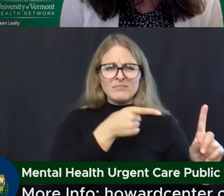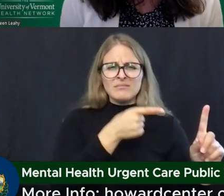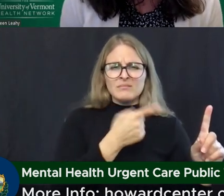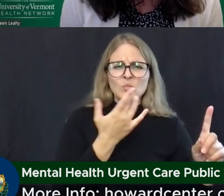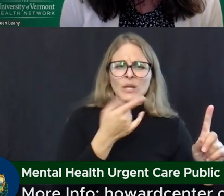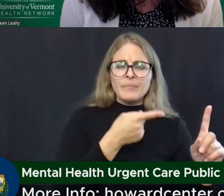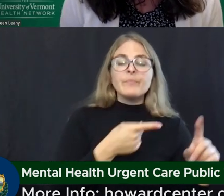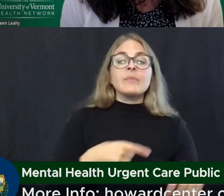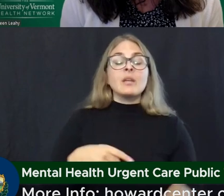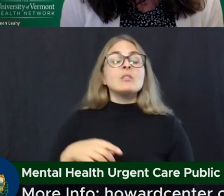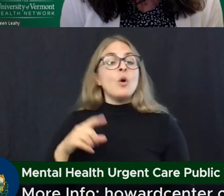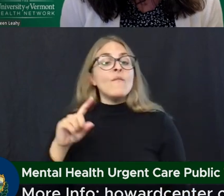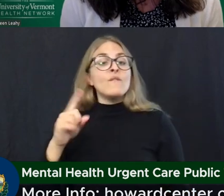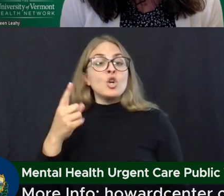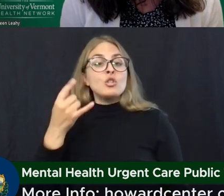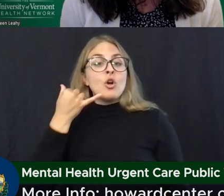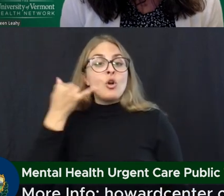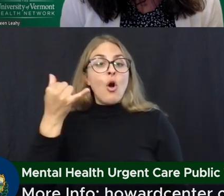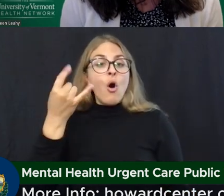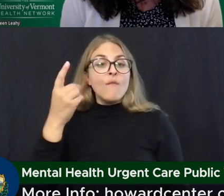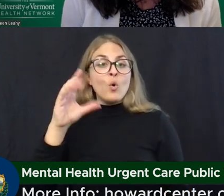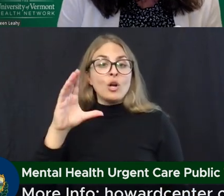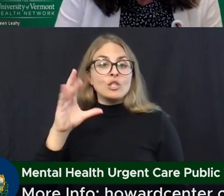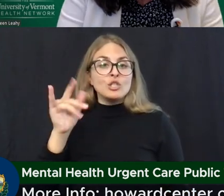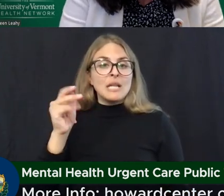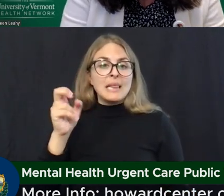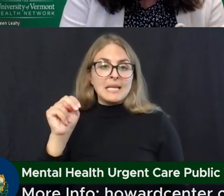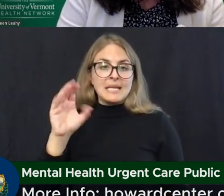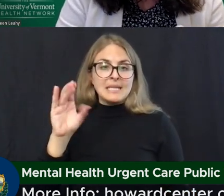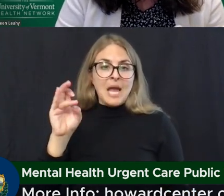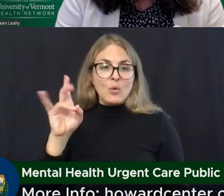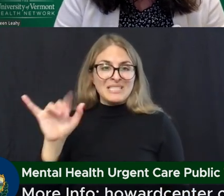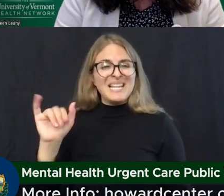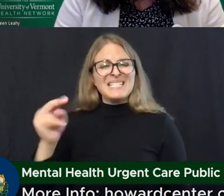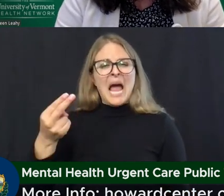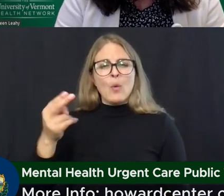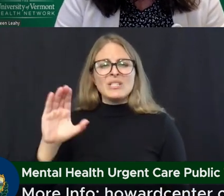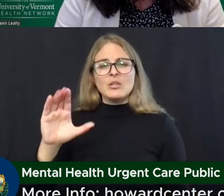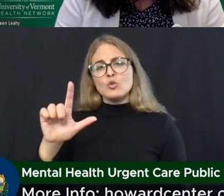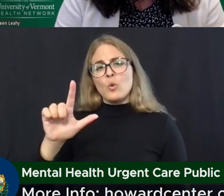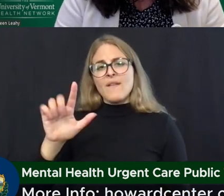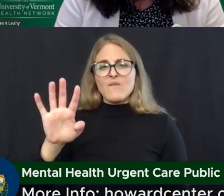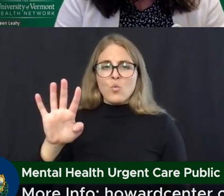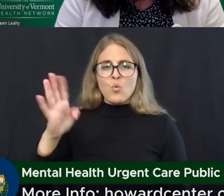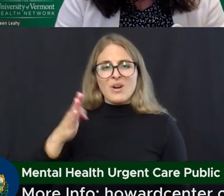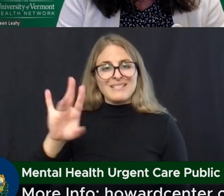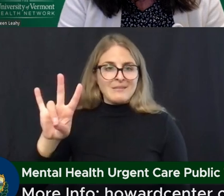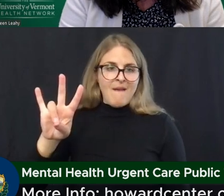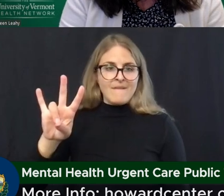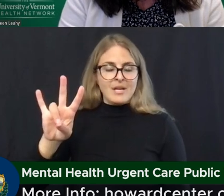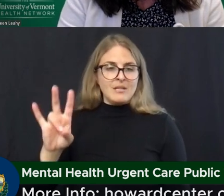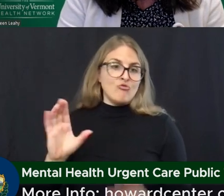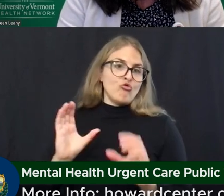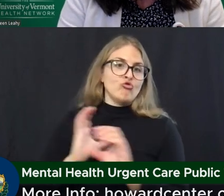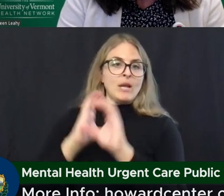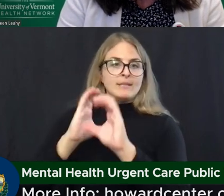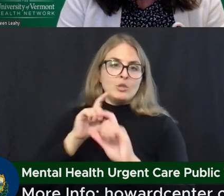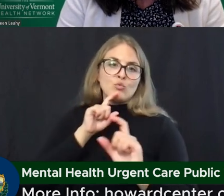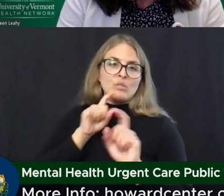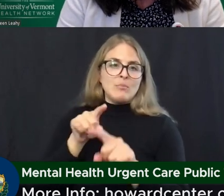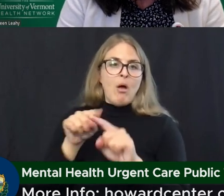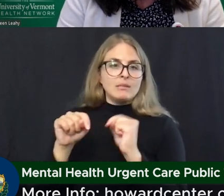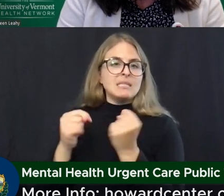So first call for Chittenden County is Howard Center's 24-7 crisis response